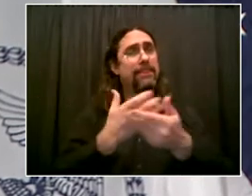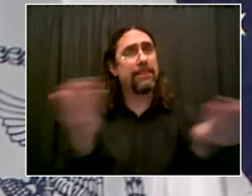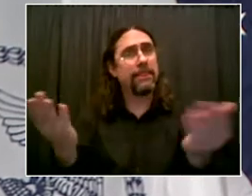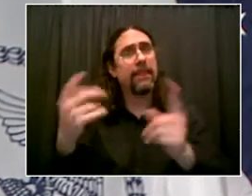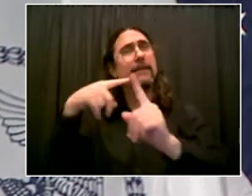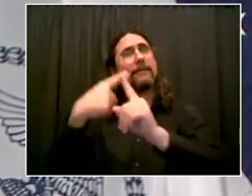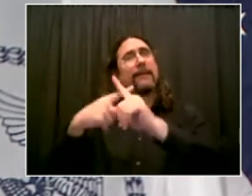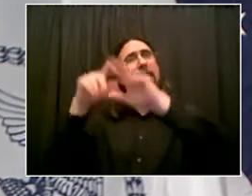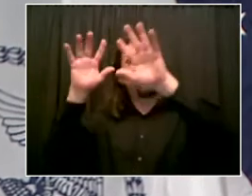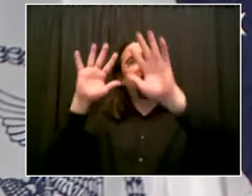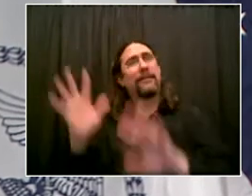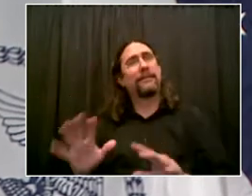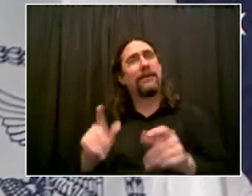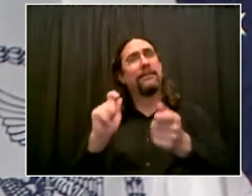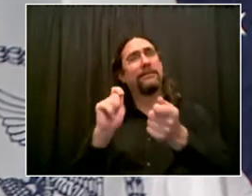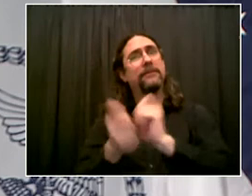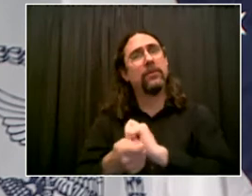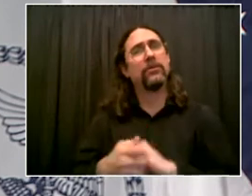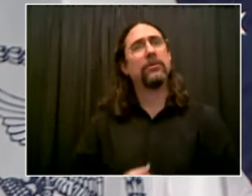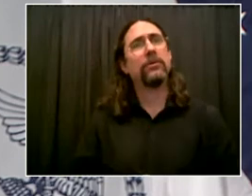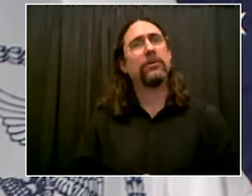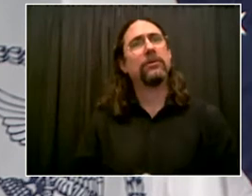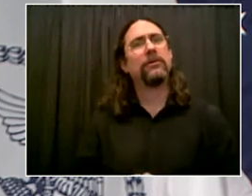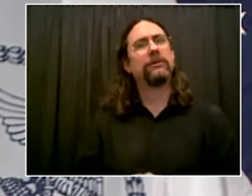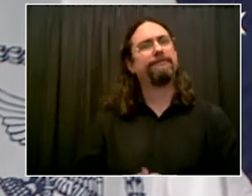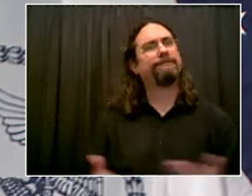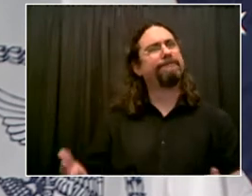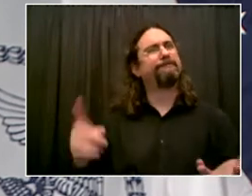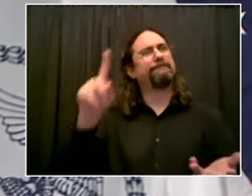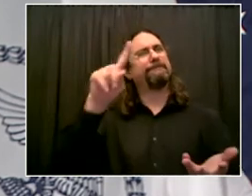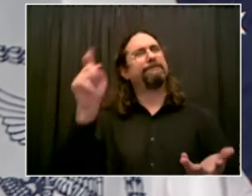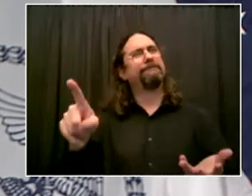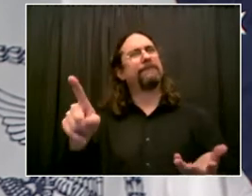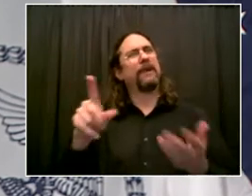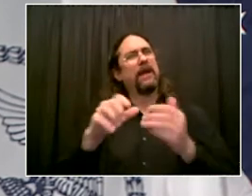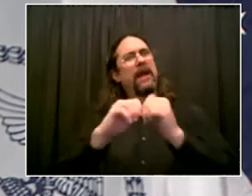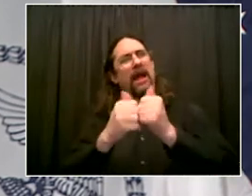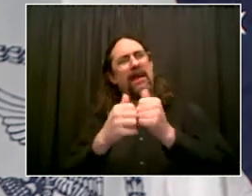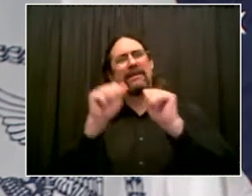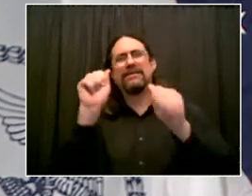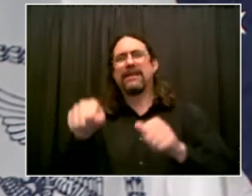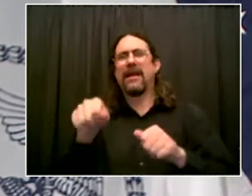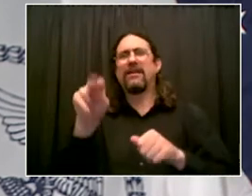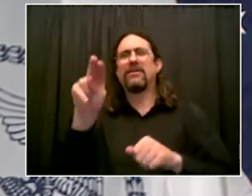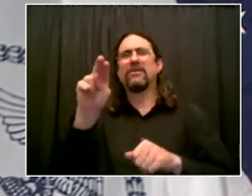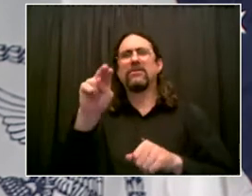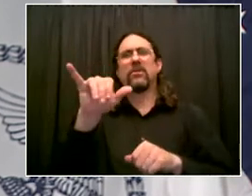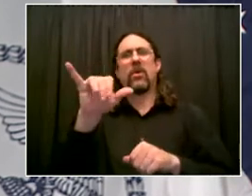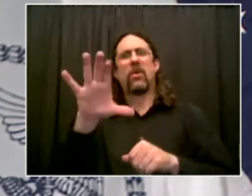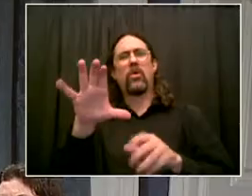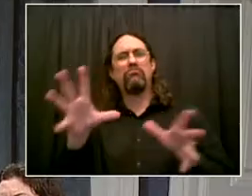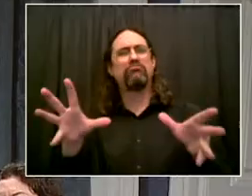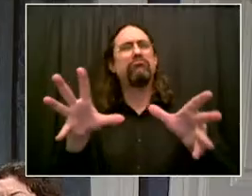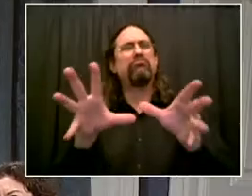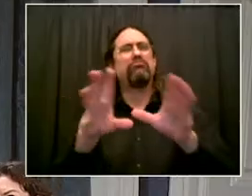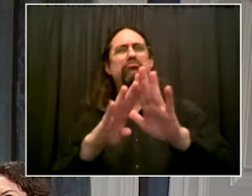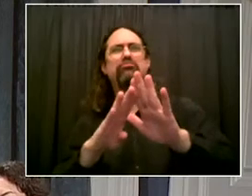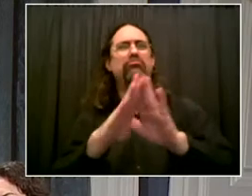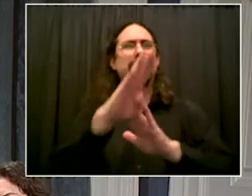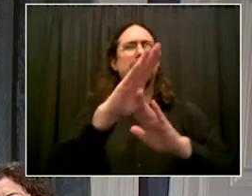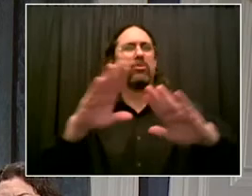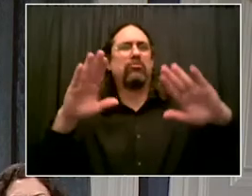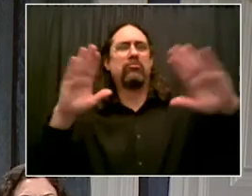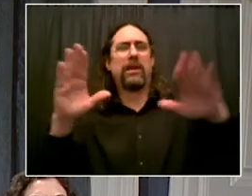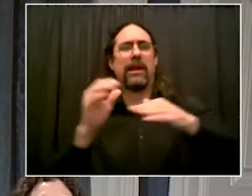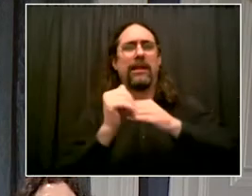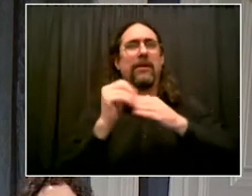to introduce new president and CEO of the New York City Economic Development Corporation, Rachel Loeb. Thank you,